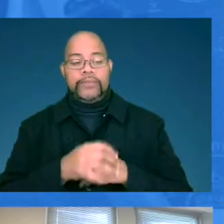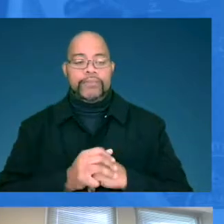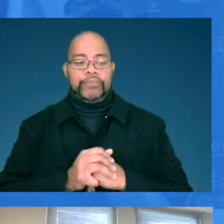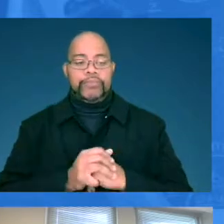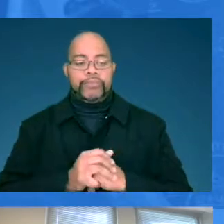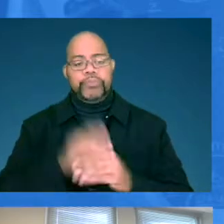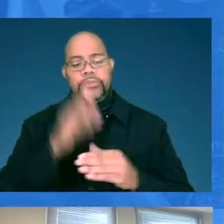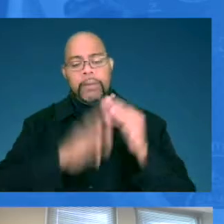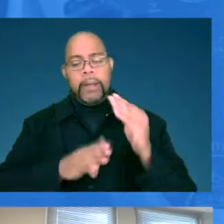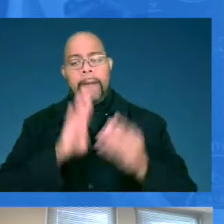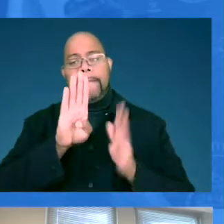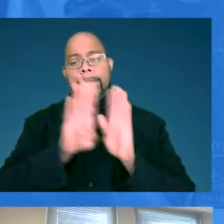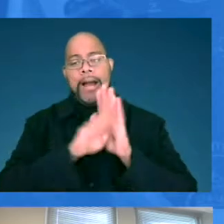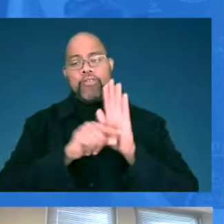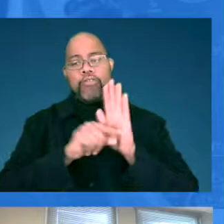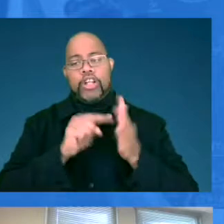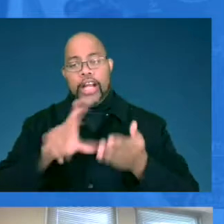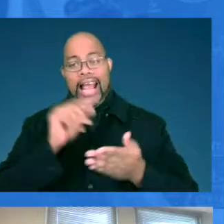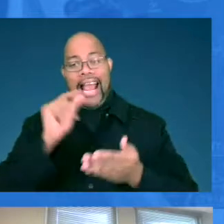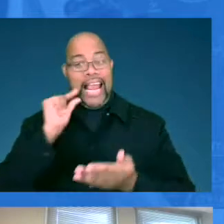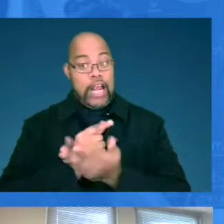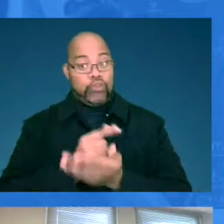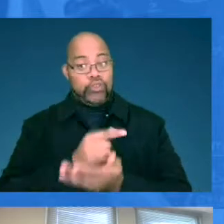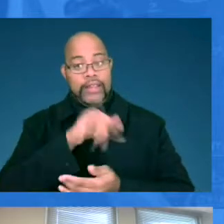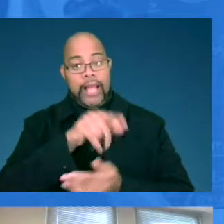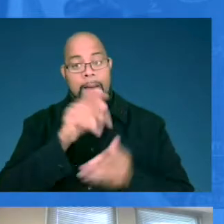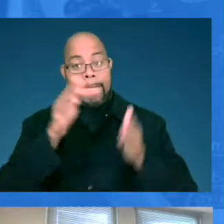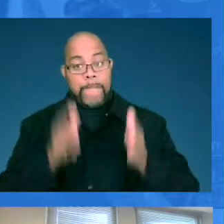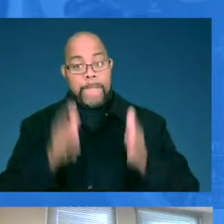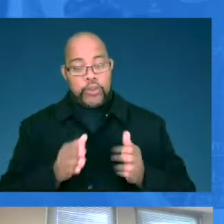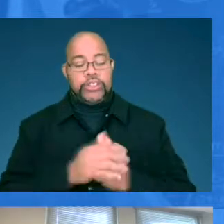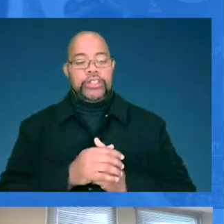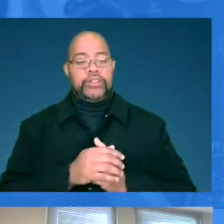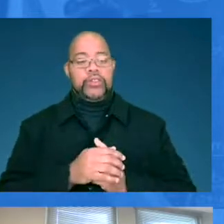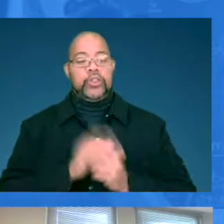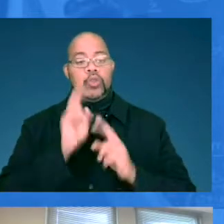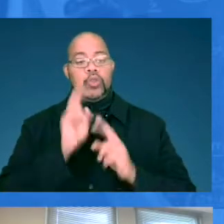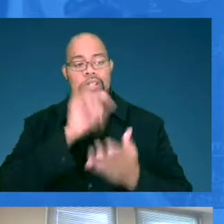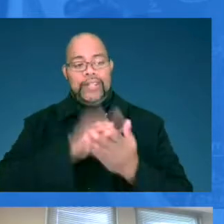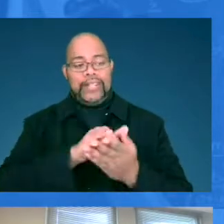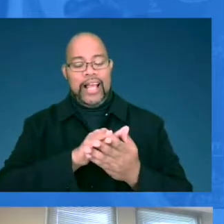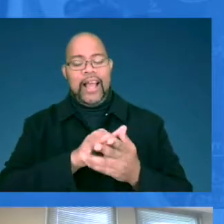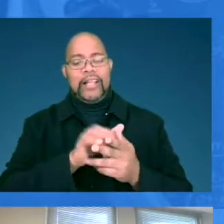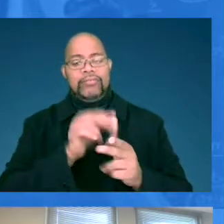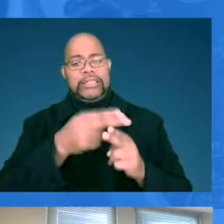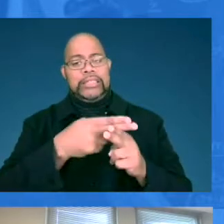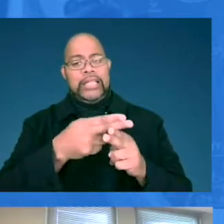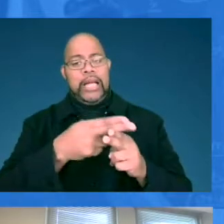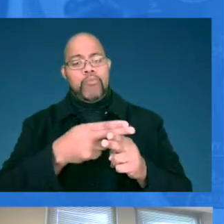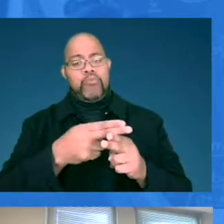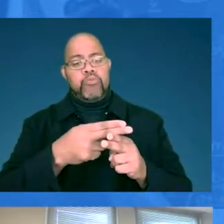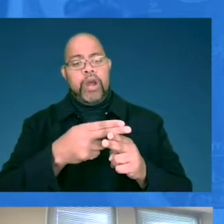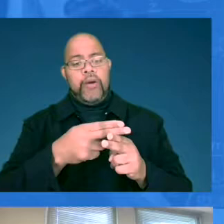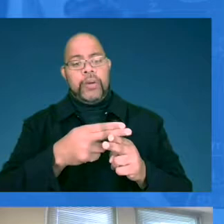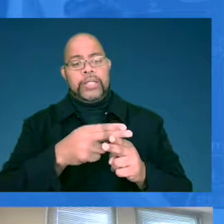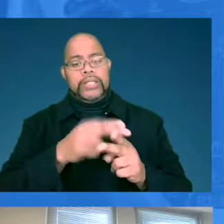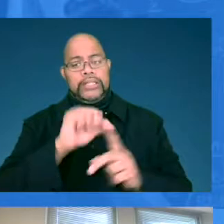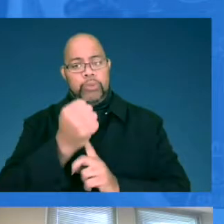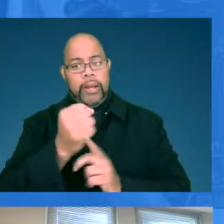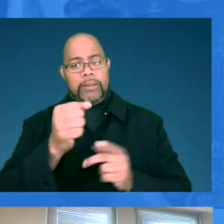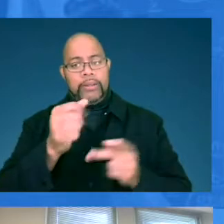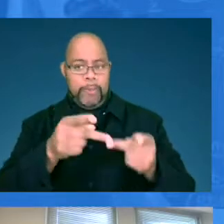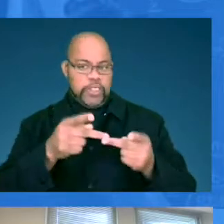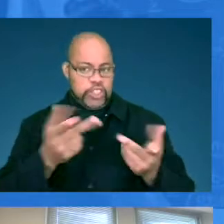to complete the background check and guarantee that this candidate would be used in that very temporary nature. nature.